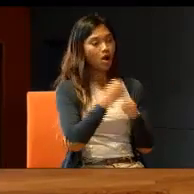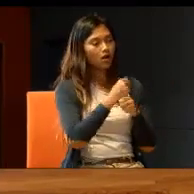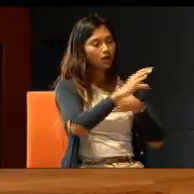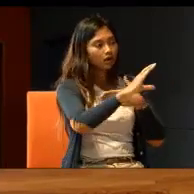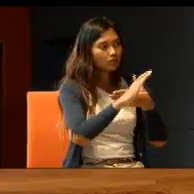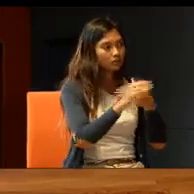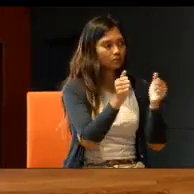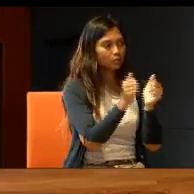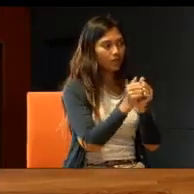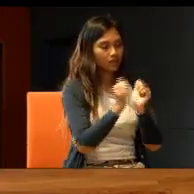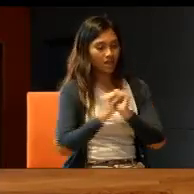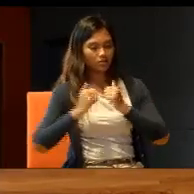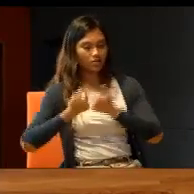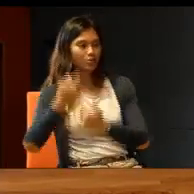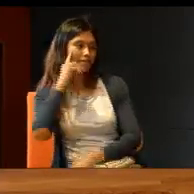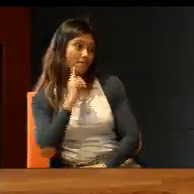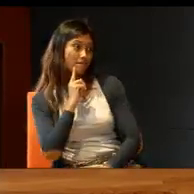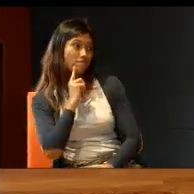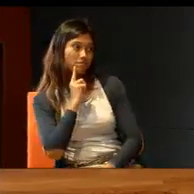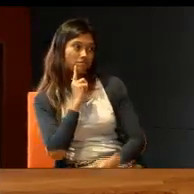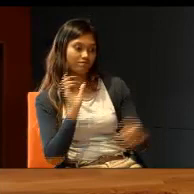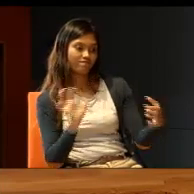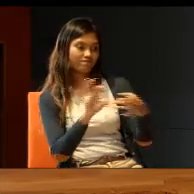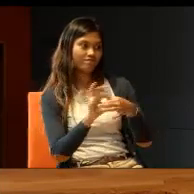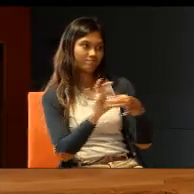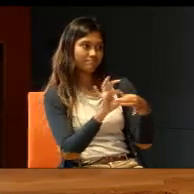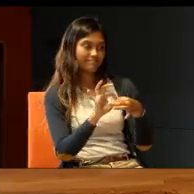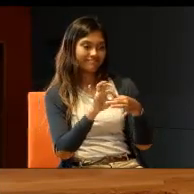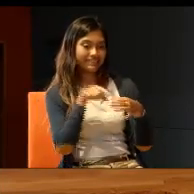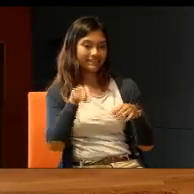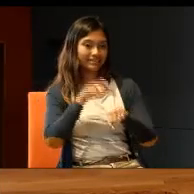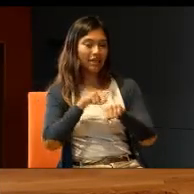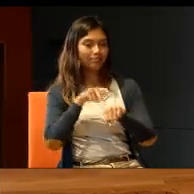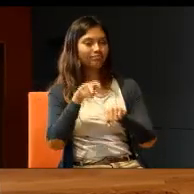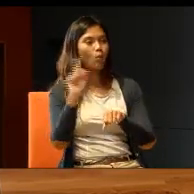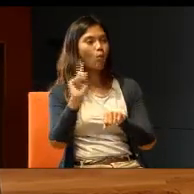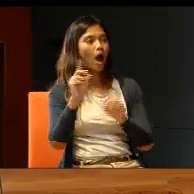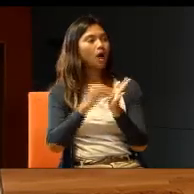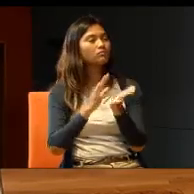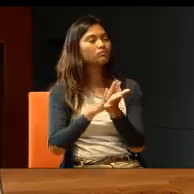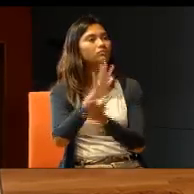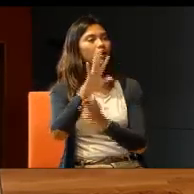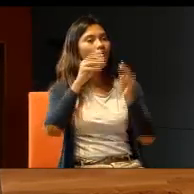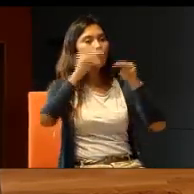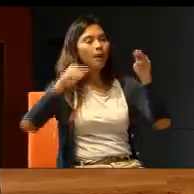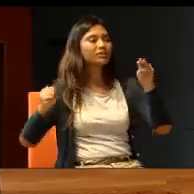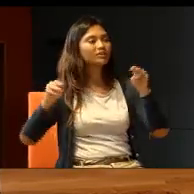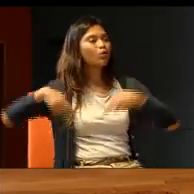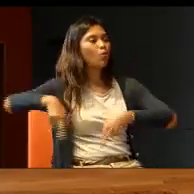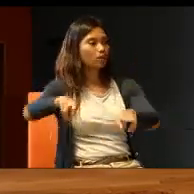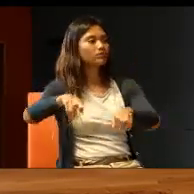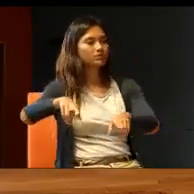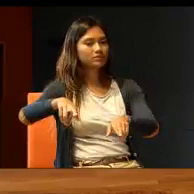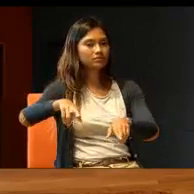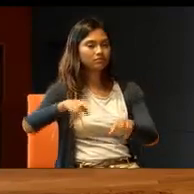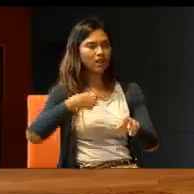the Association for the Deaf. At that time, it was in Mountbatten Road. That was so many years ago. I do not know, what